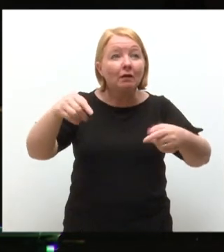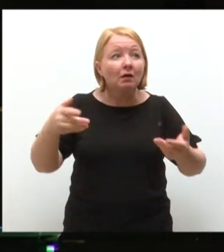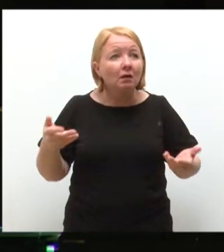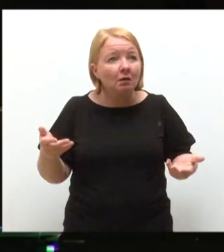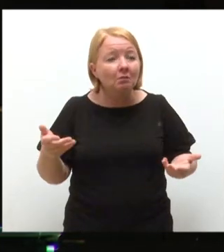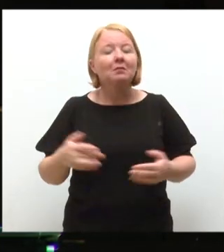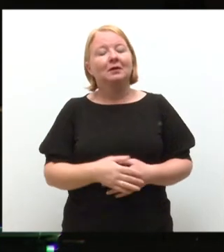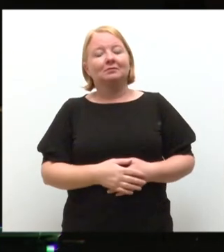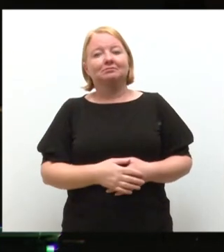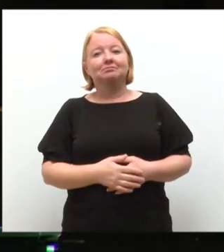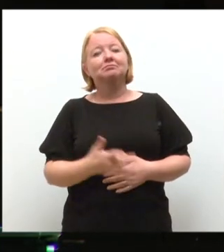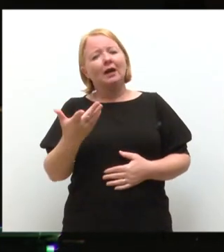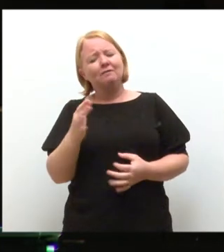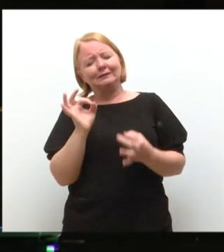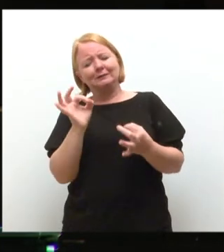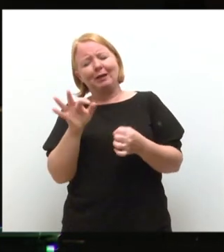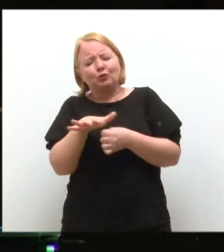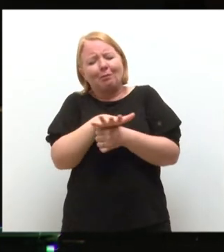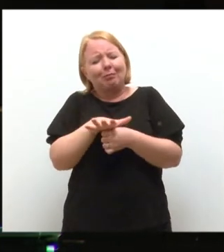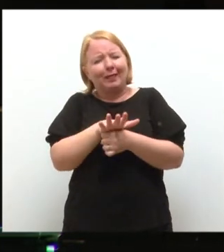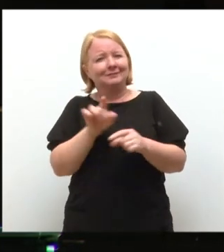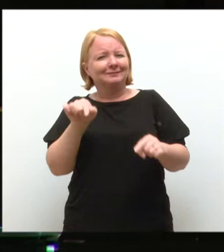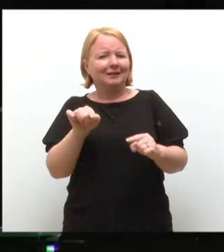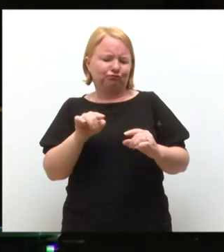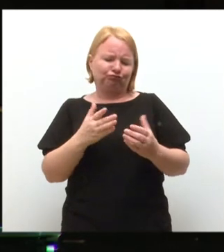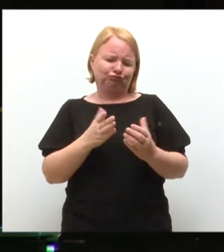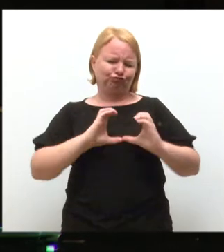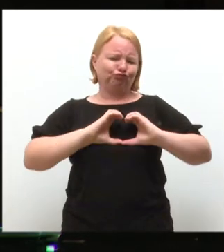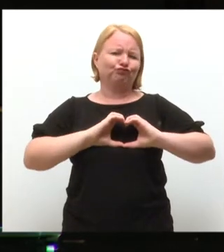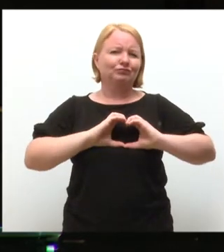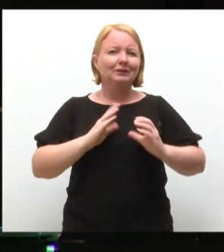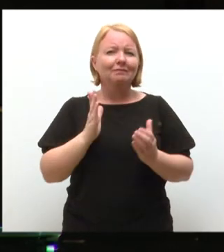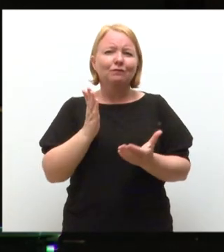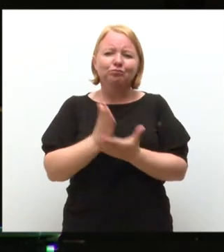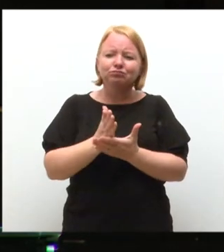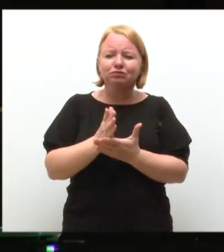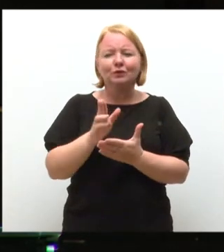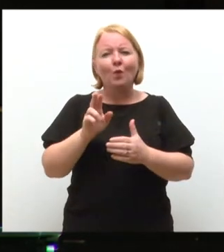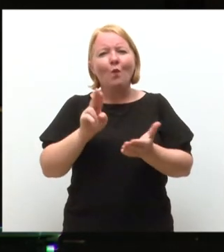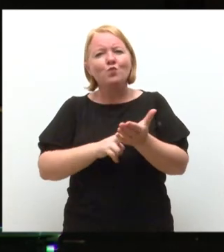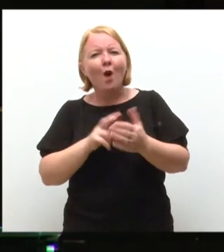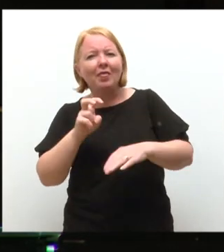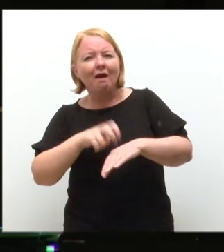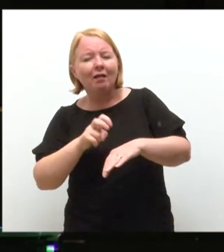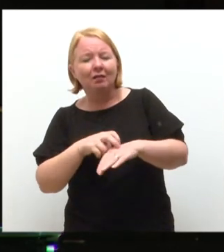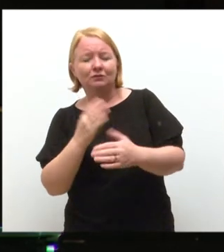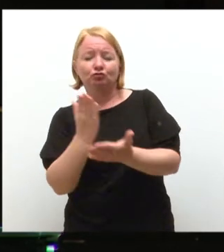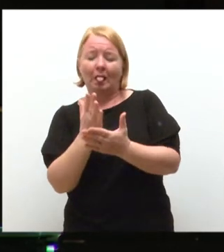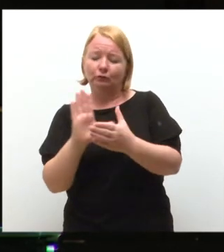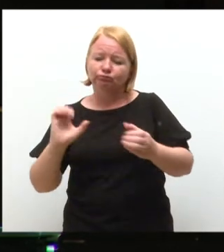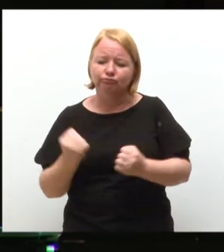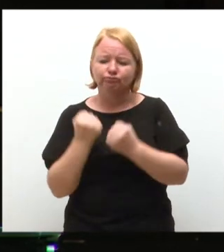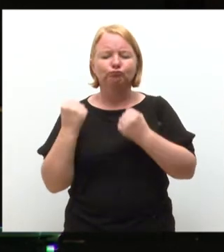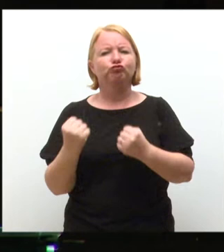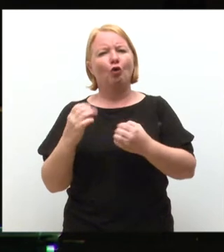Because we have a special place in our hearts for all of our students from Northern Ireland, who formed such a strong part of the University